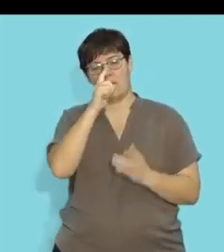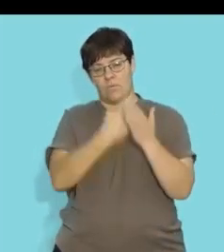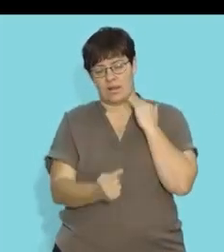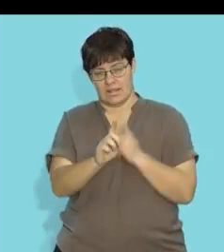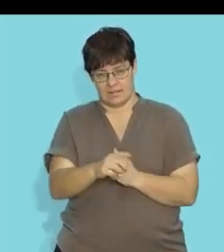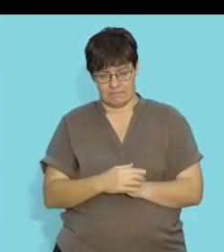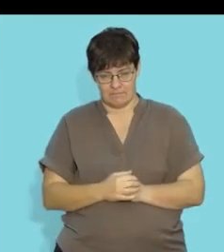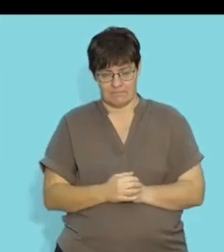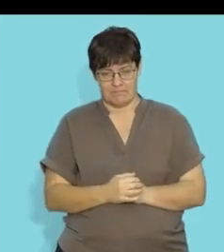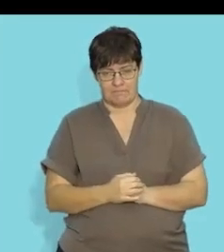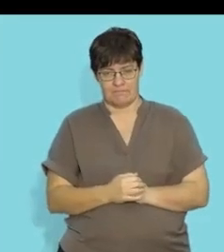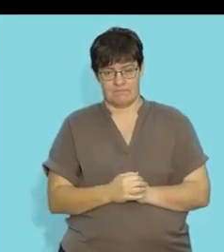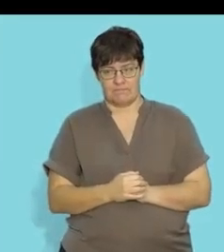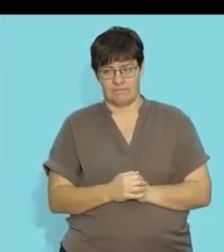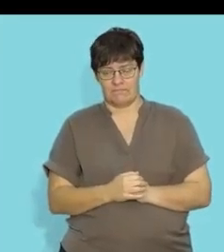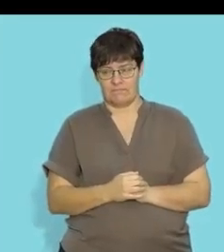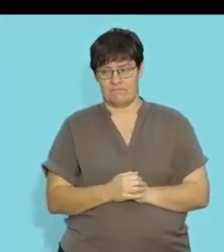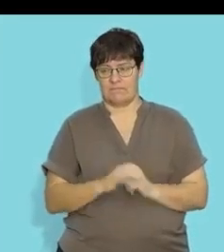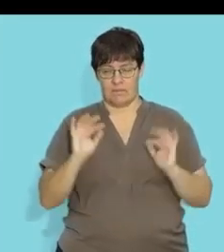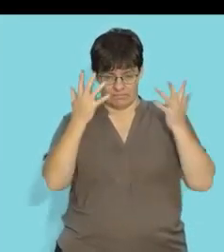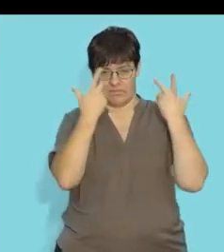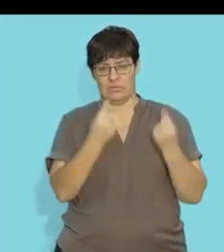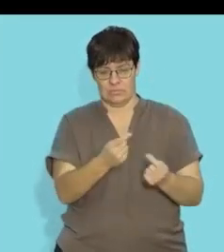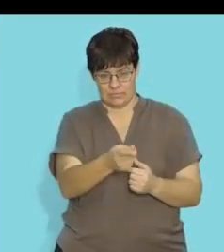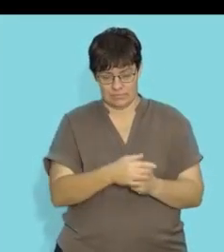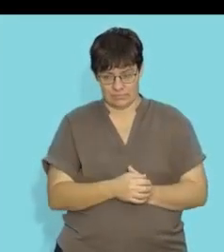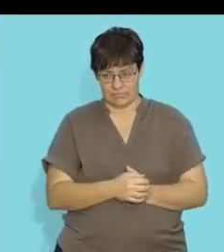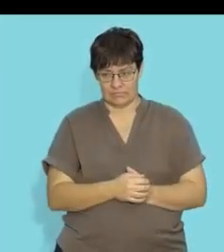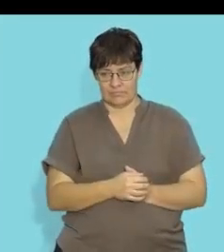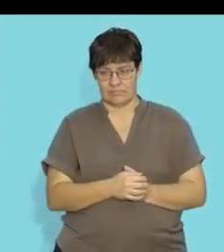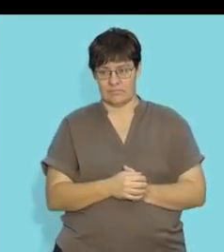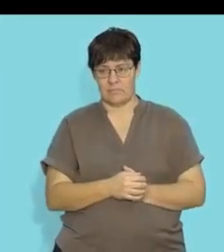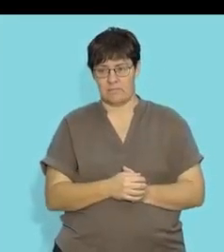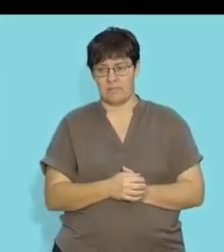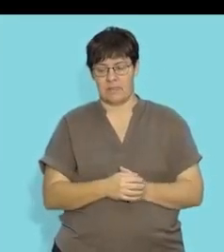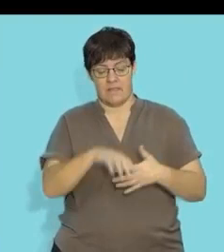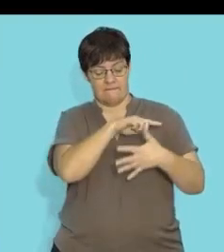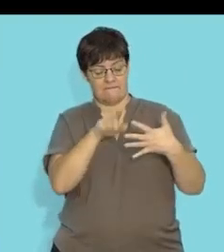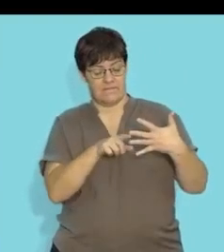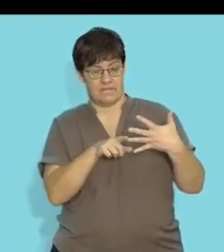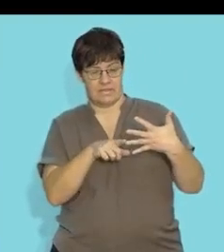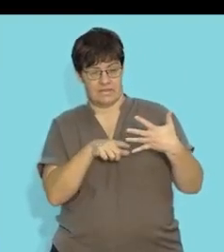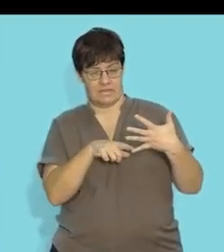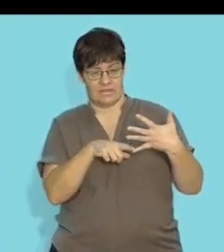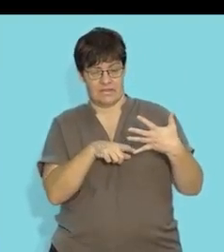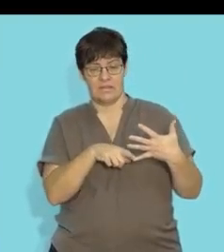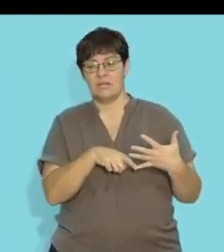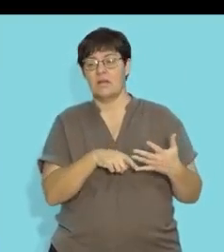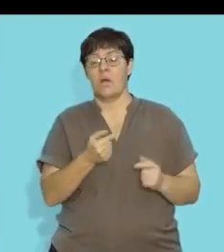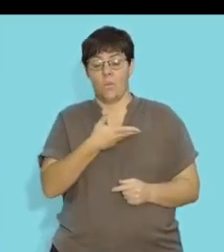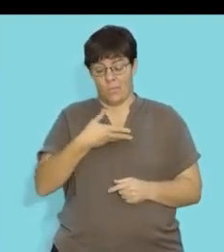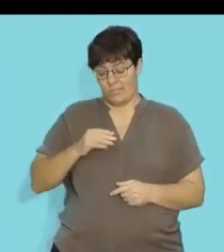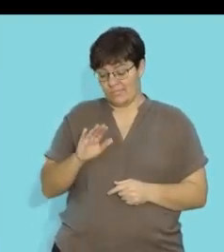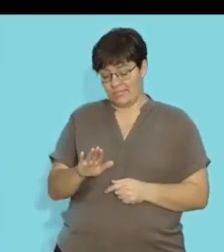only okay well done if you got that let's look at the fifth part the part of the female reproductive